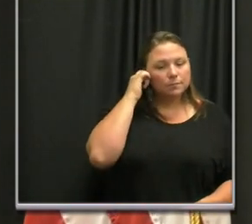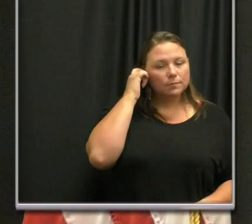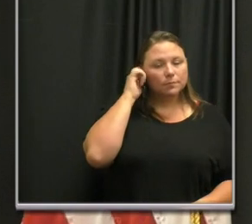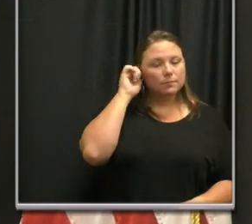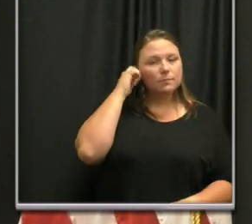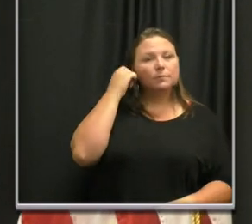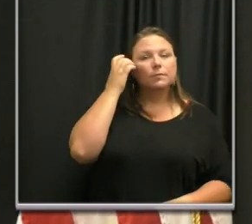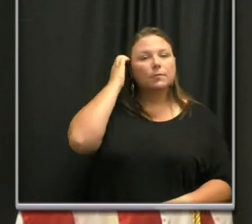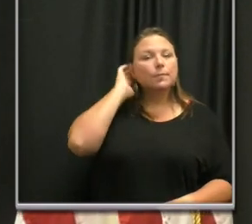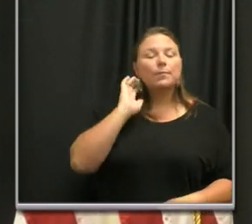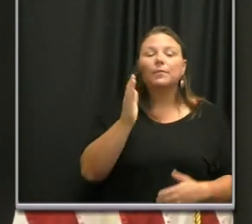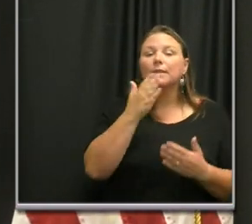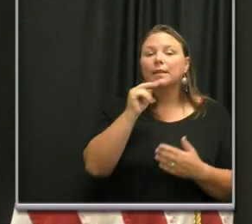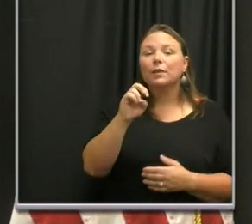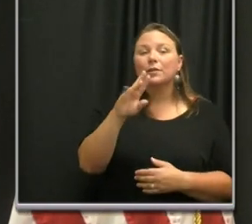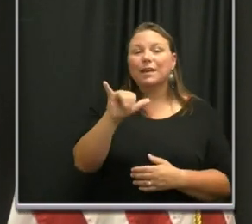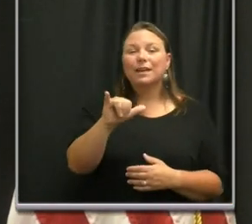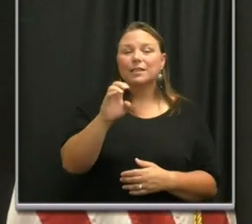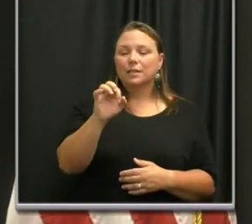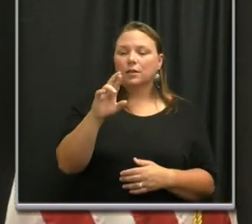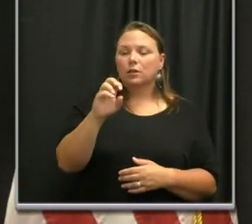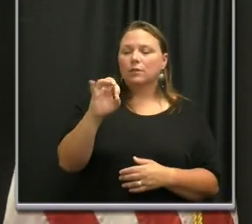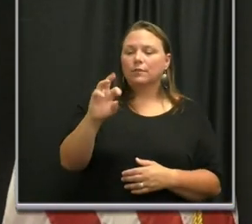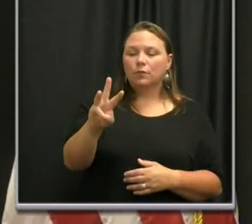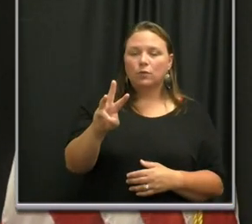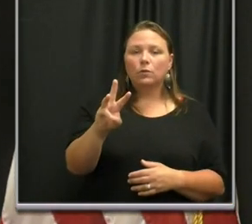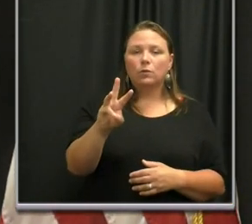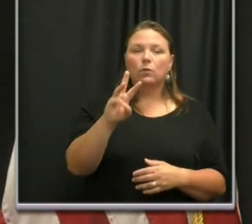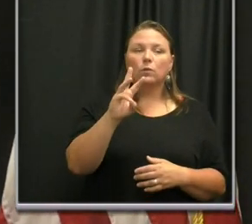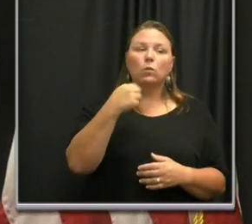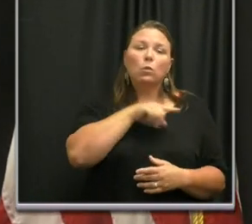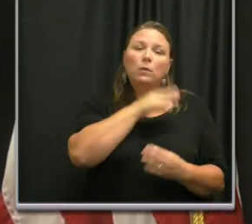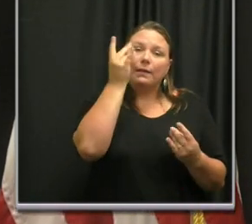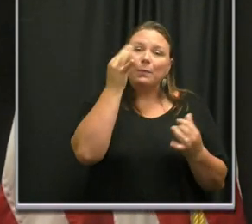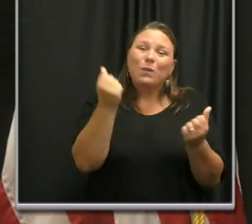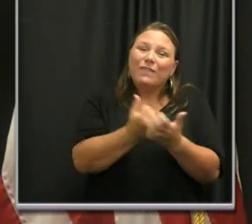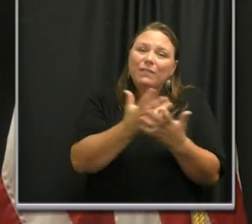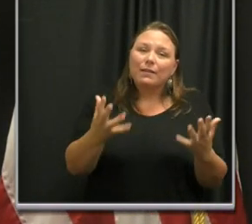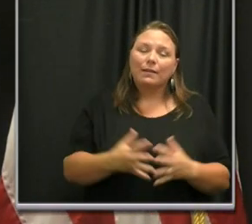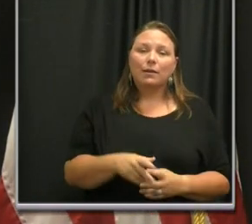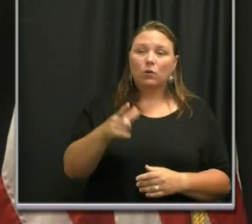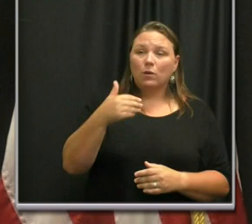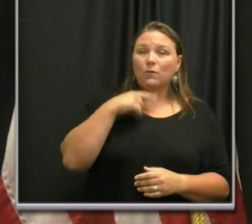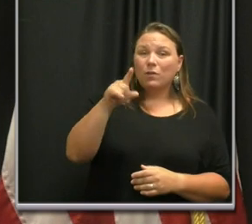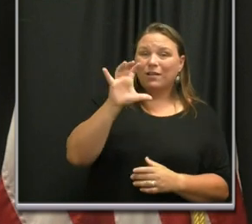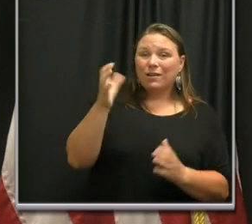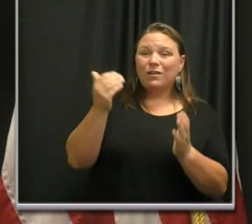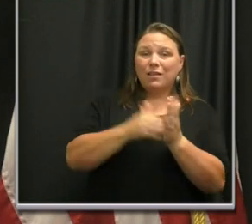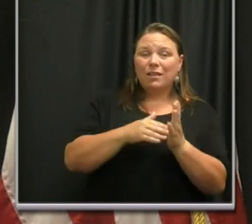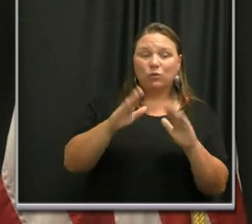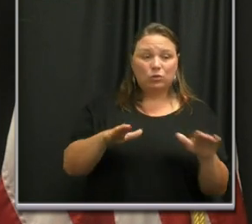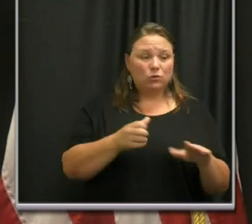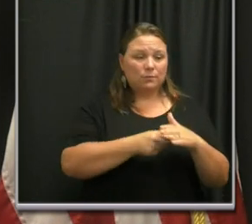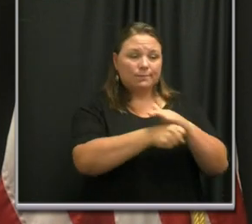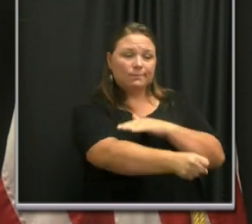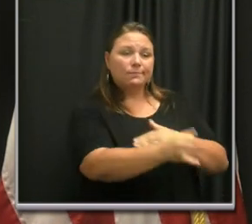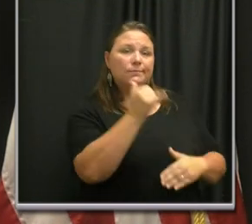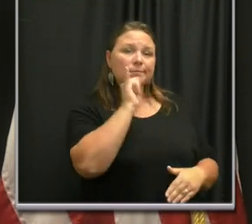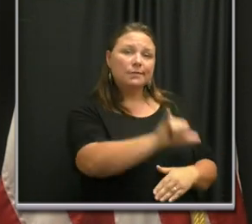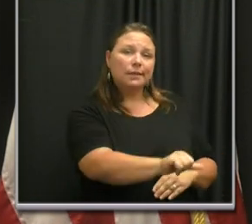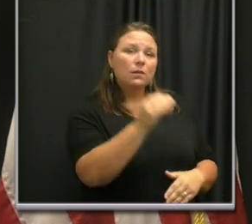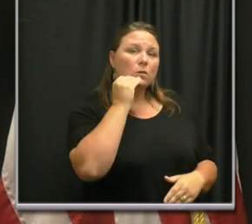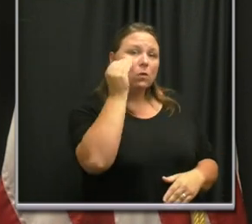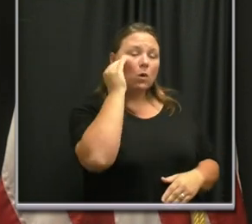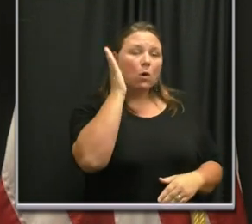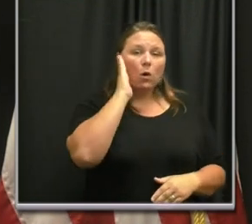Thank you, Nancy. The curfew, all tools have to be on the table. While you have 100,000 children at home, we're going to explore everything